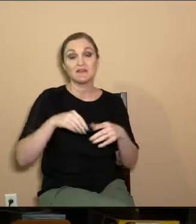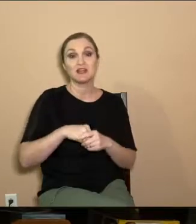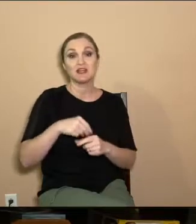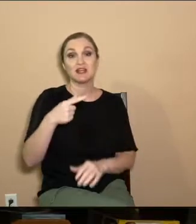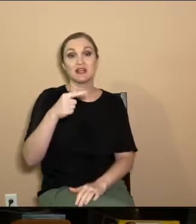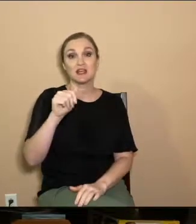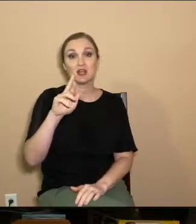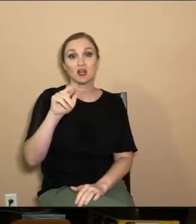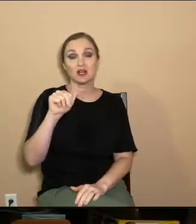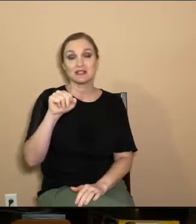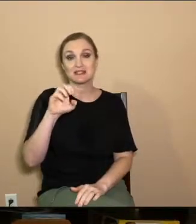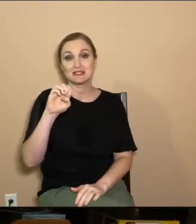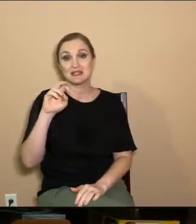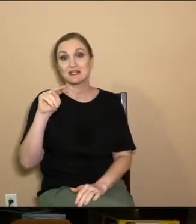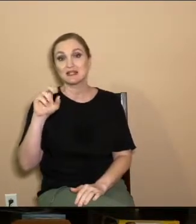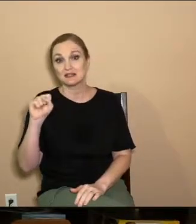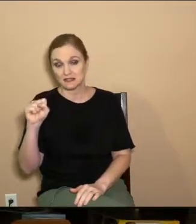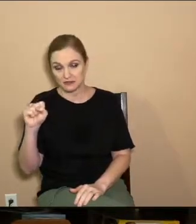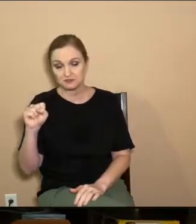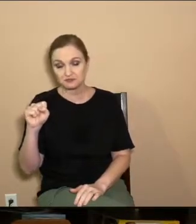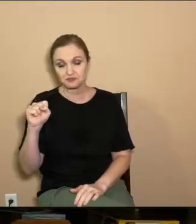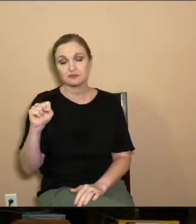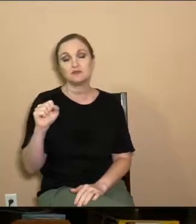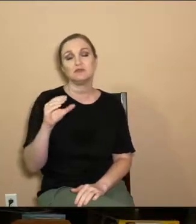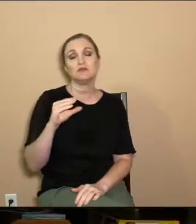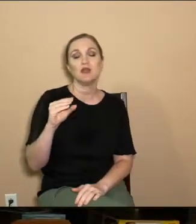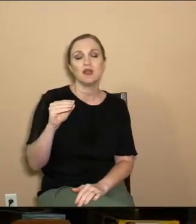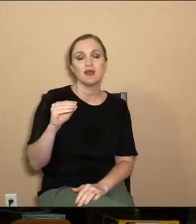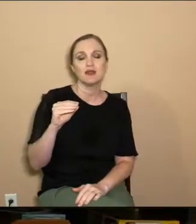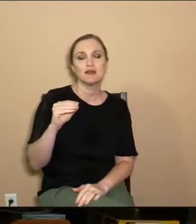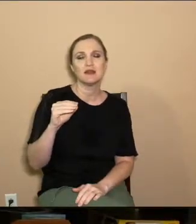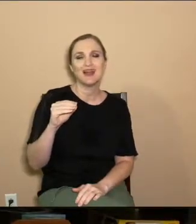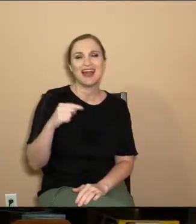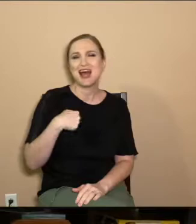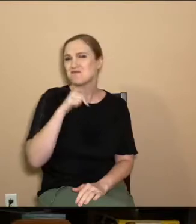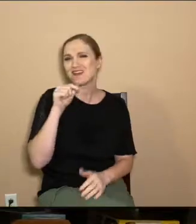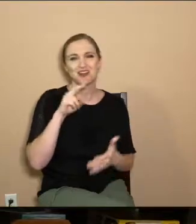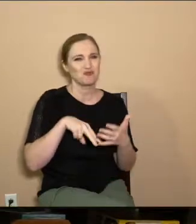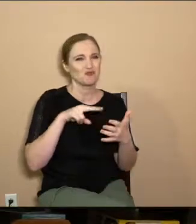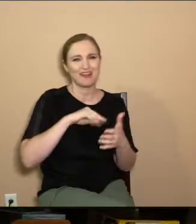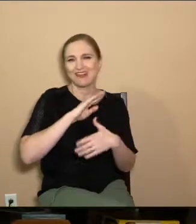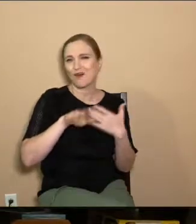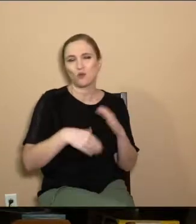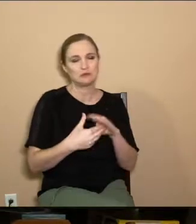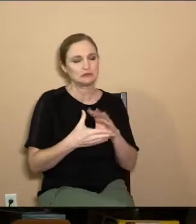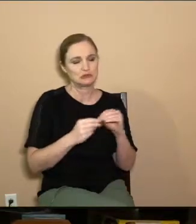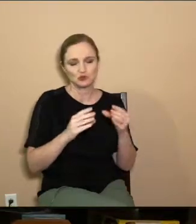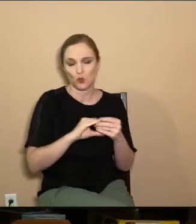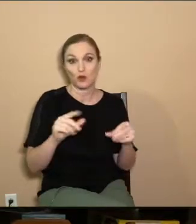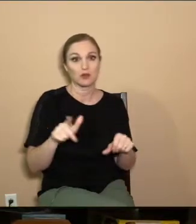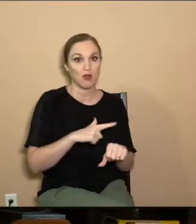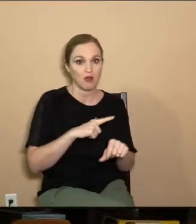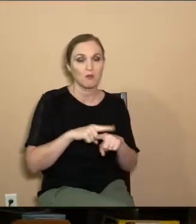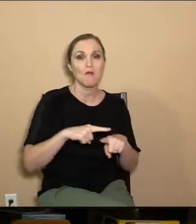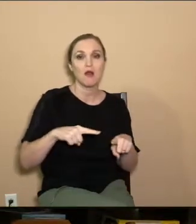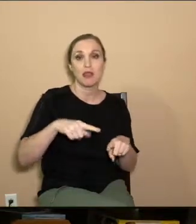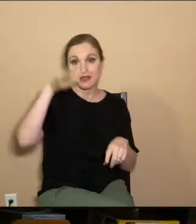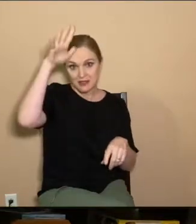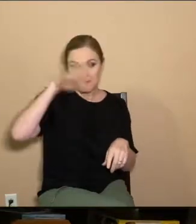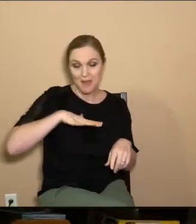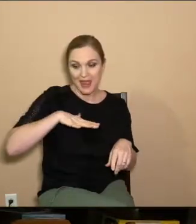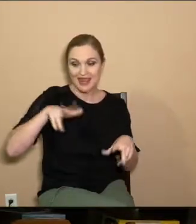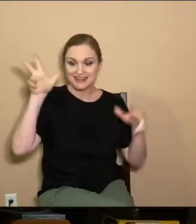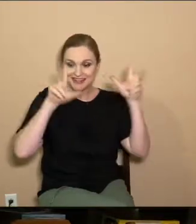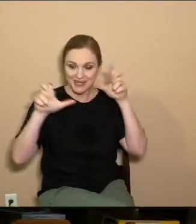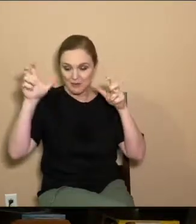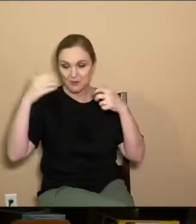is on the far side of the Sea of Galilee. And I'm not going to read this entire story to you, but this was a man who was demon possessed.